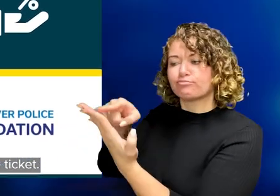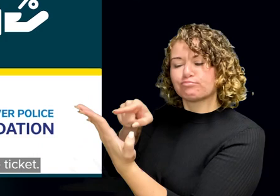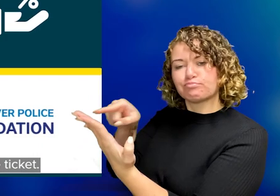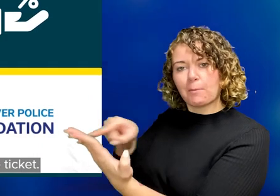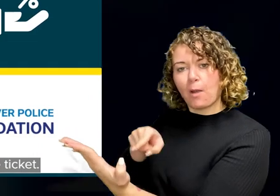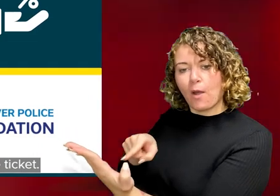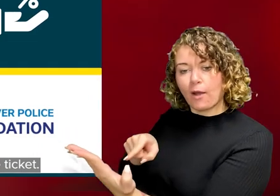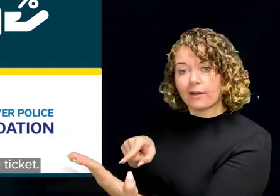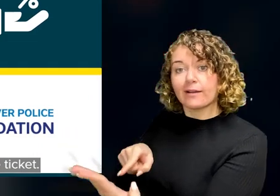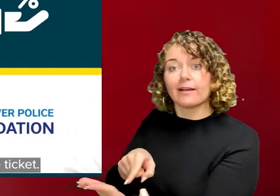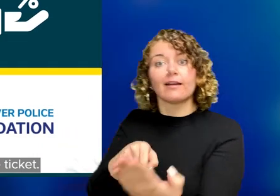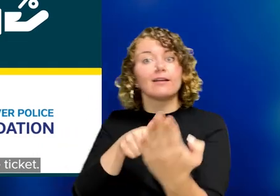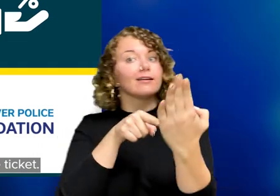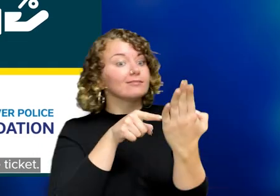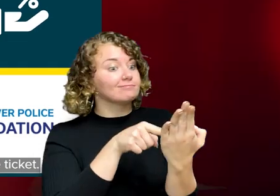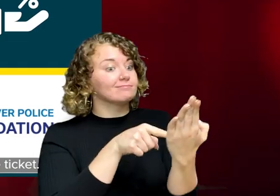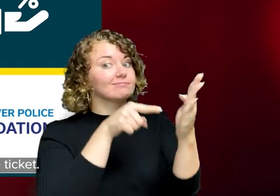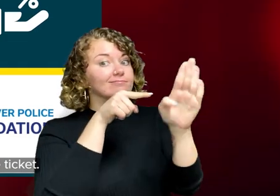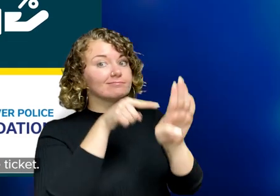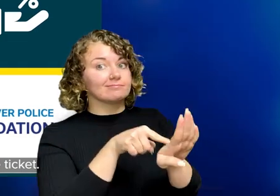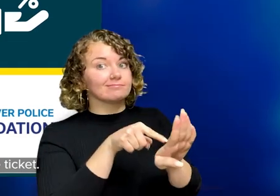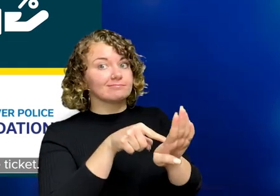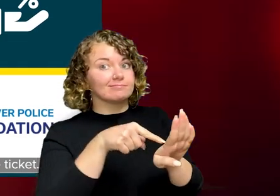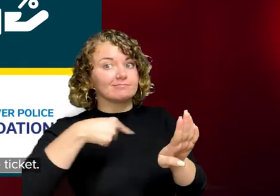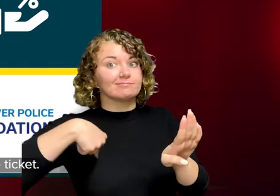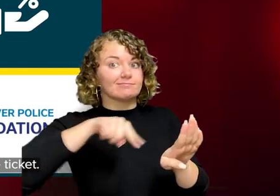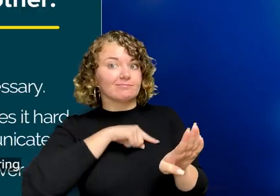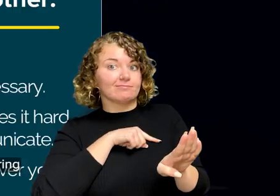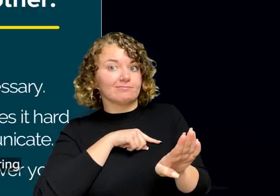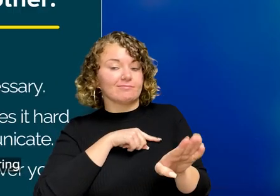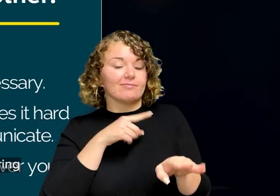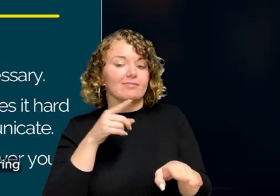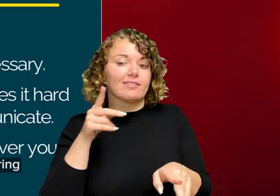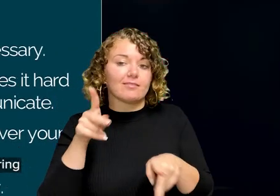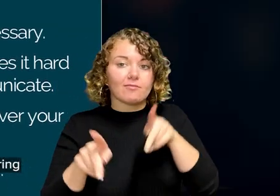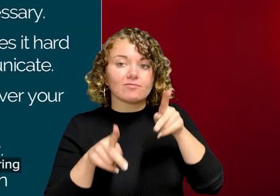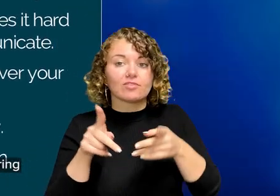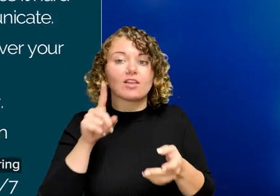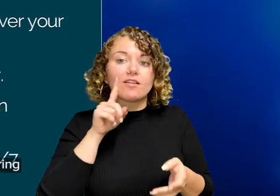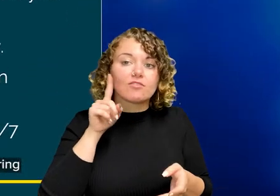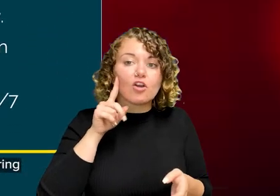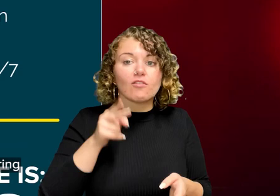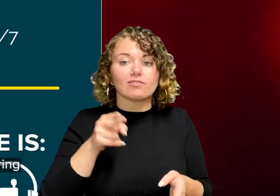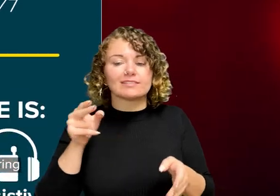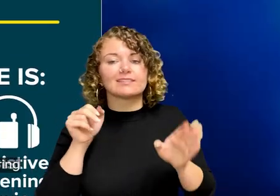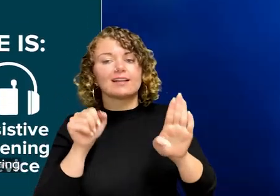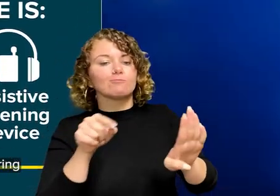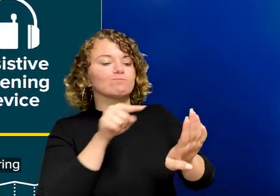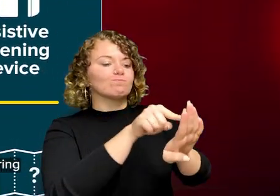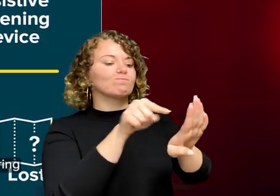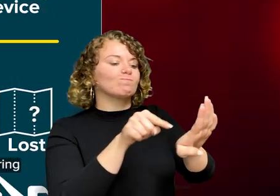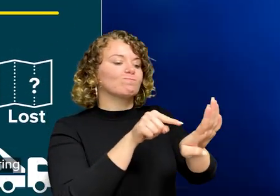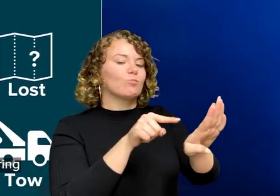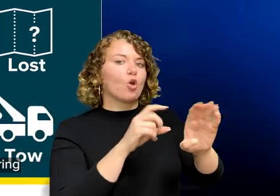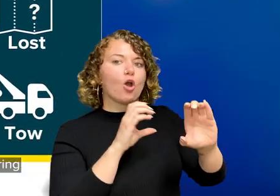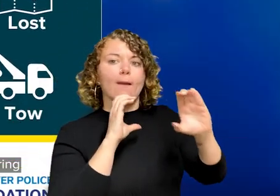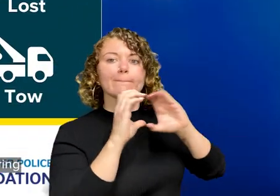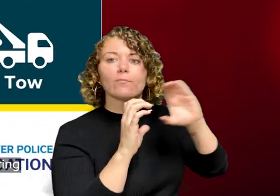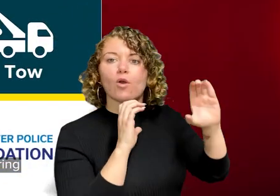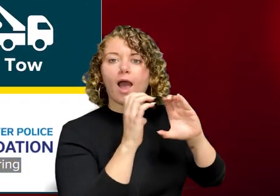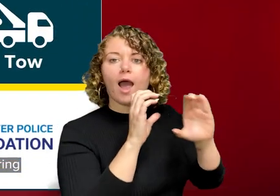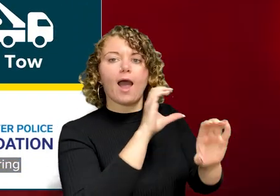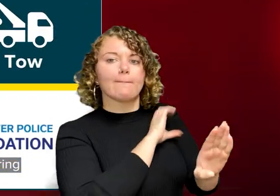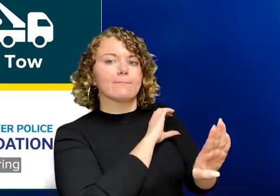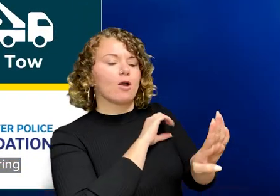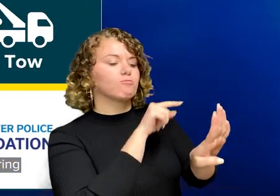are being issued, and how to pay or dispute the ticket. The other side of the card is for people who are deaf and